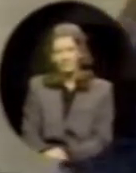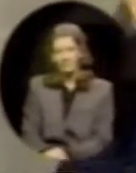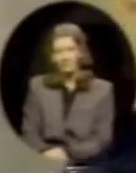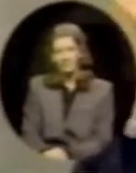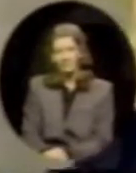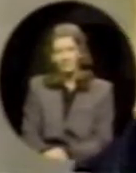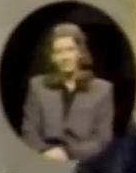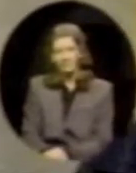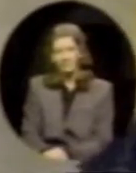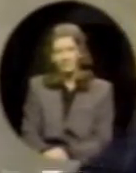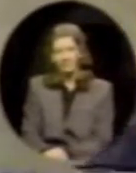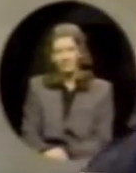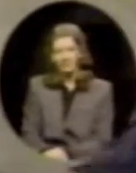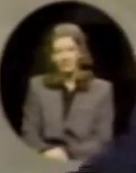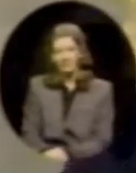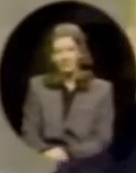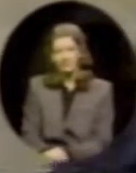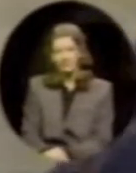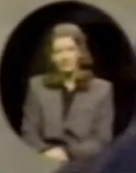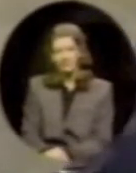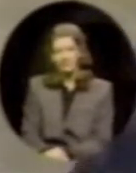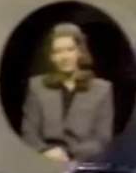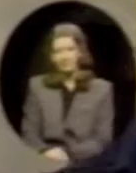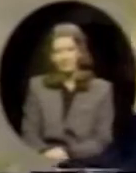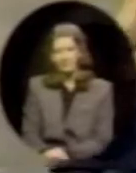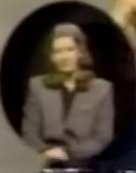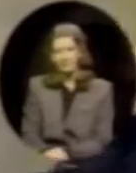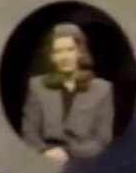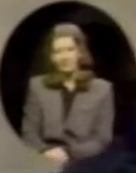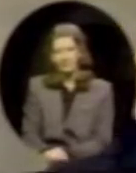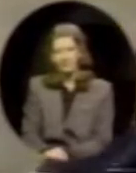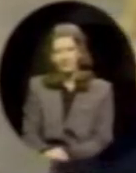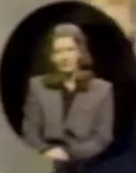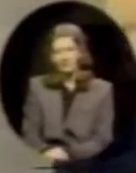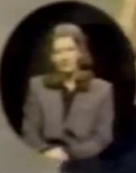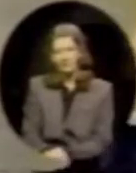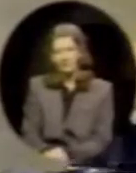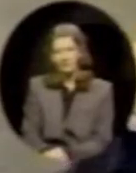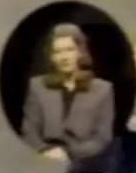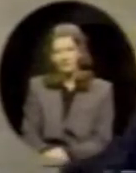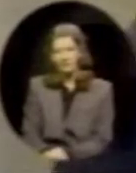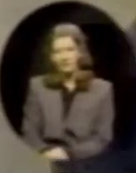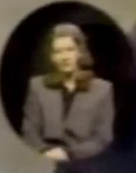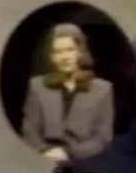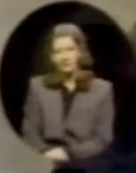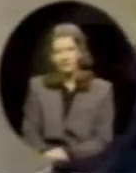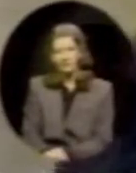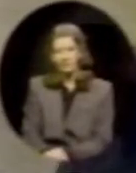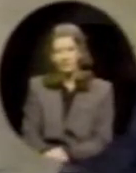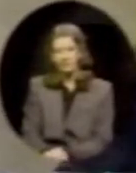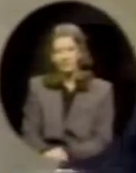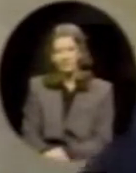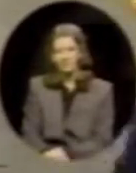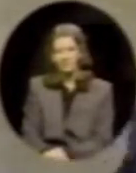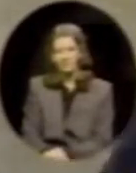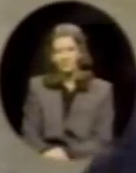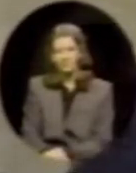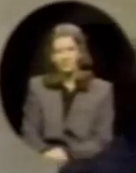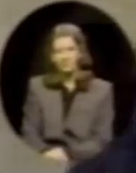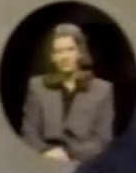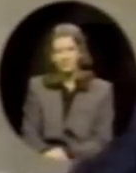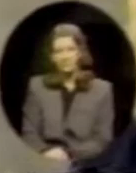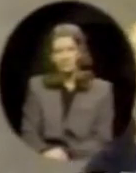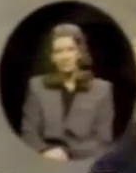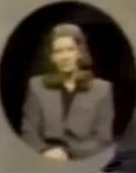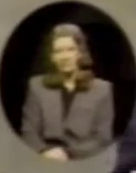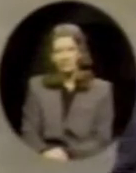know now that the cap on what they can achieve has been lifted. We know that deaf people can do anything